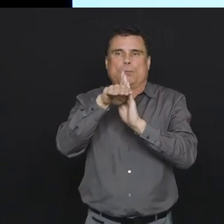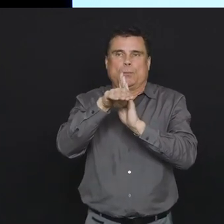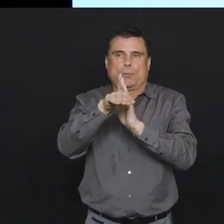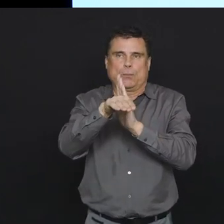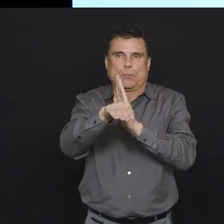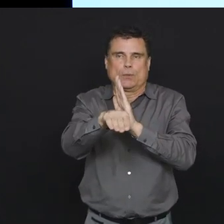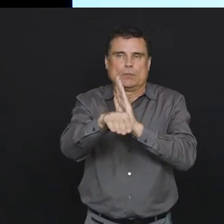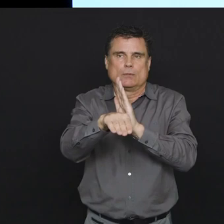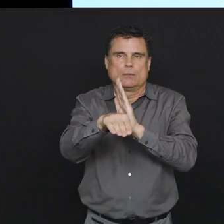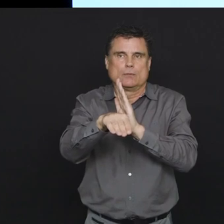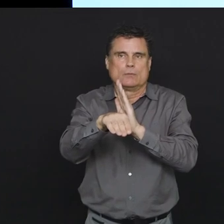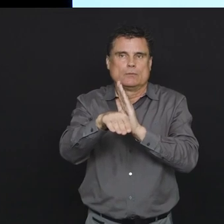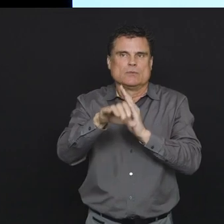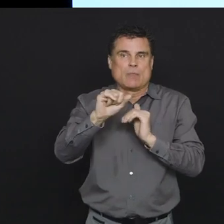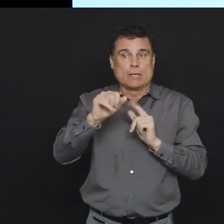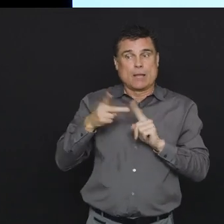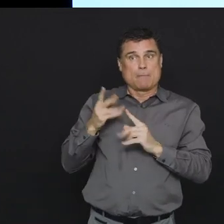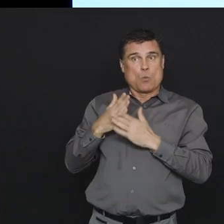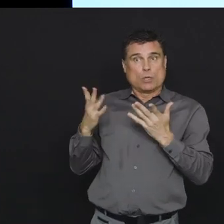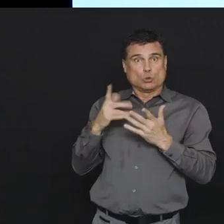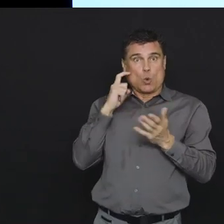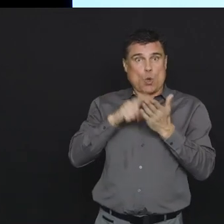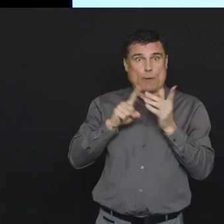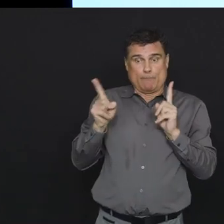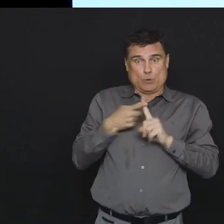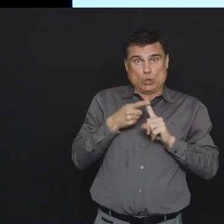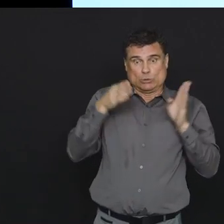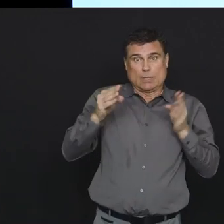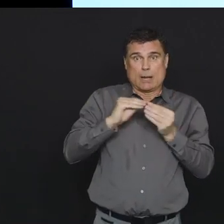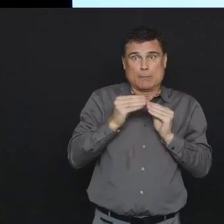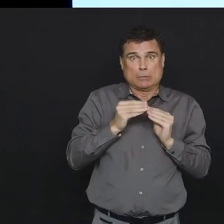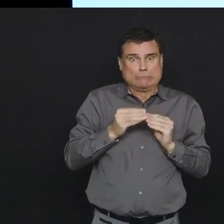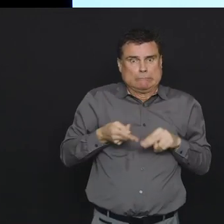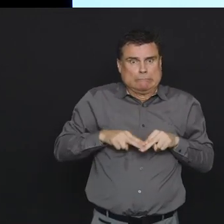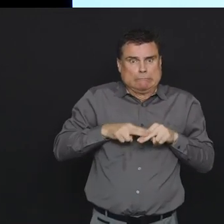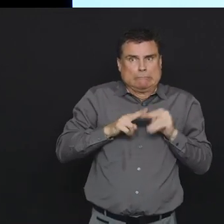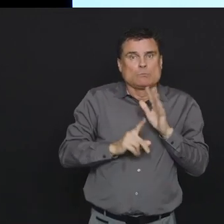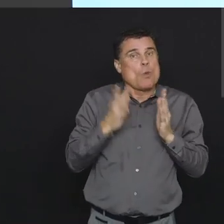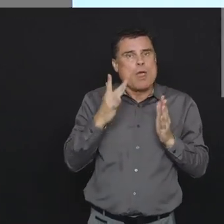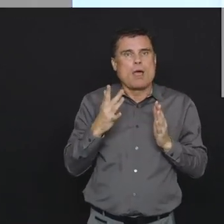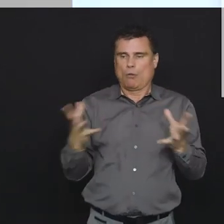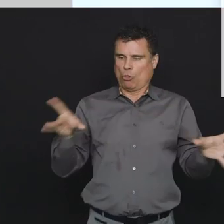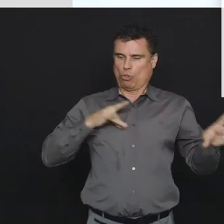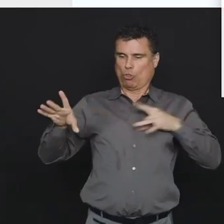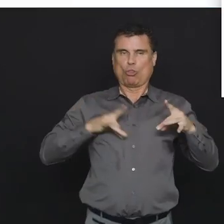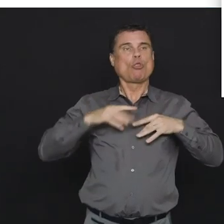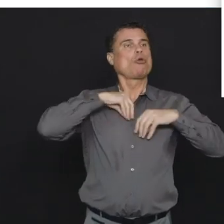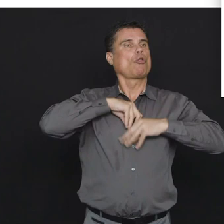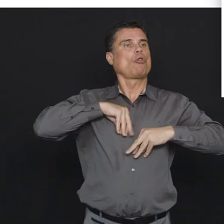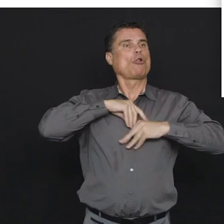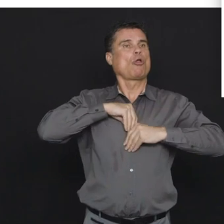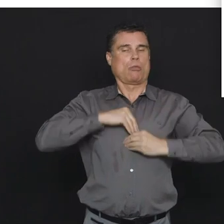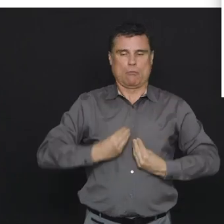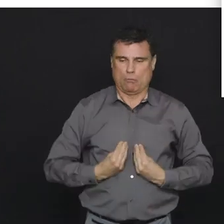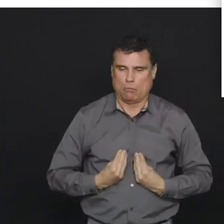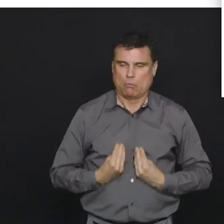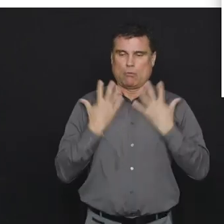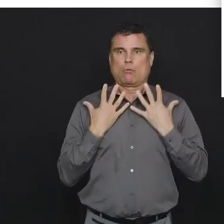weeks. So the second incubation period from when they started. So when we look at this graph